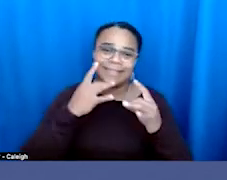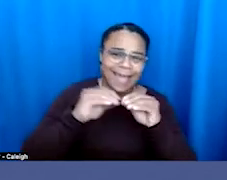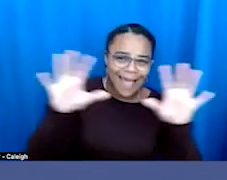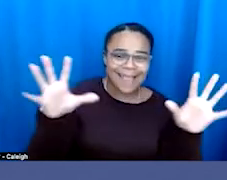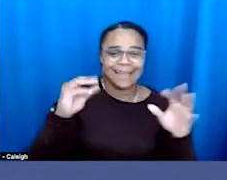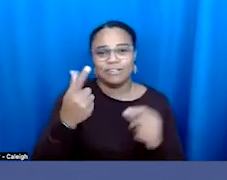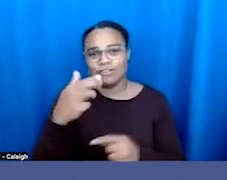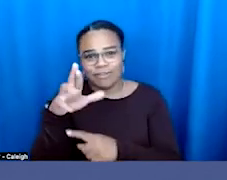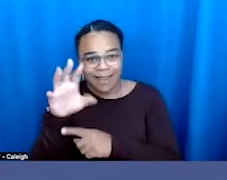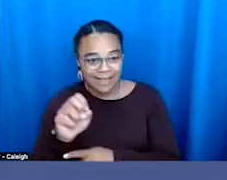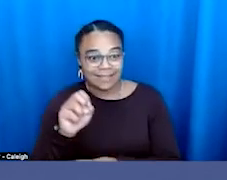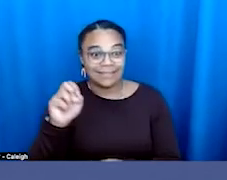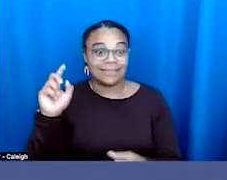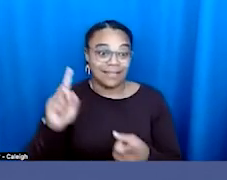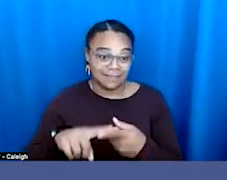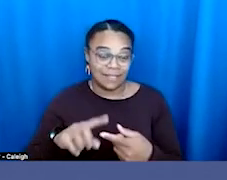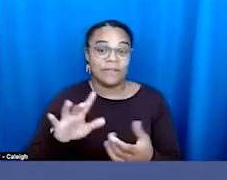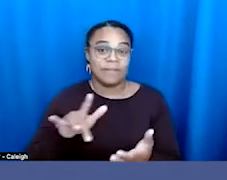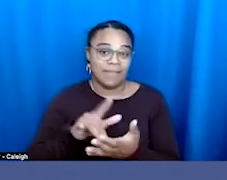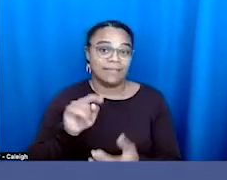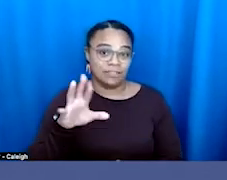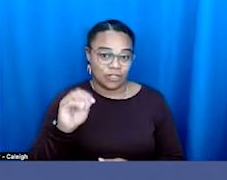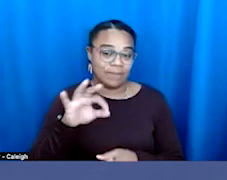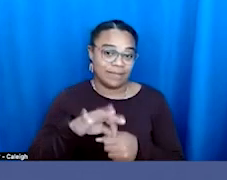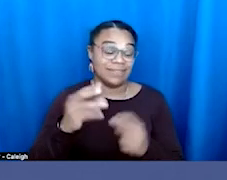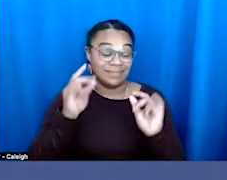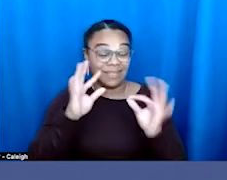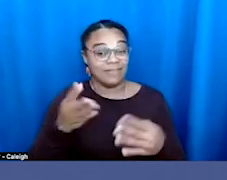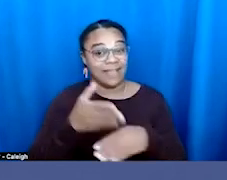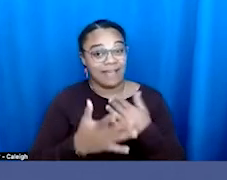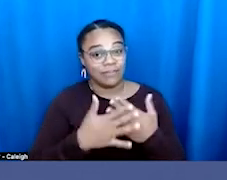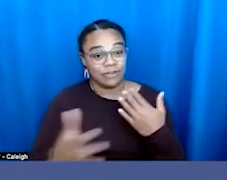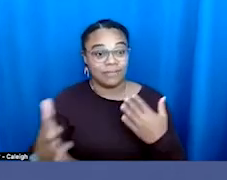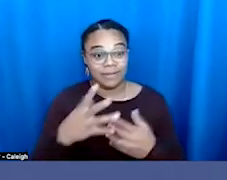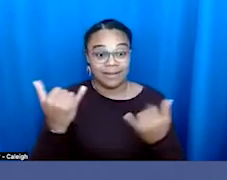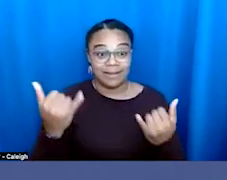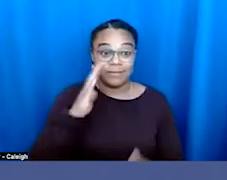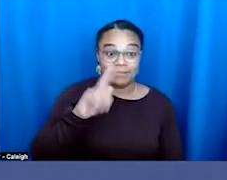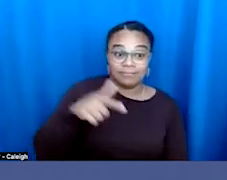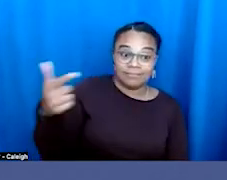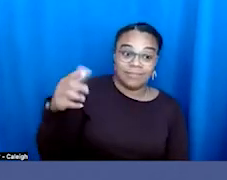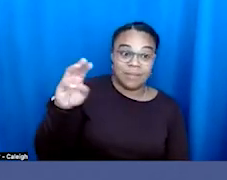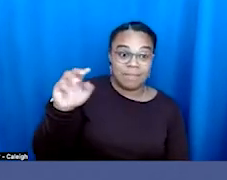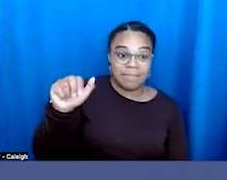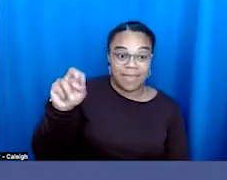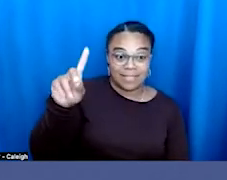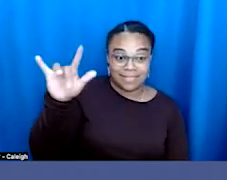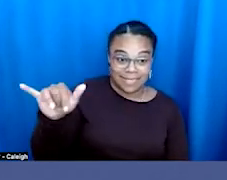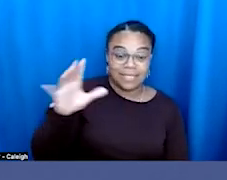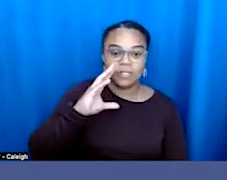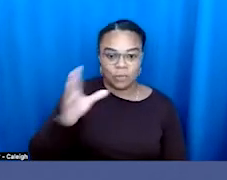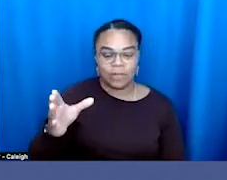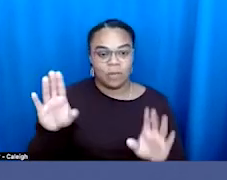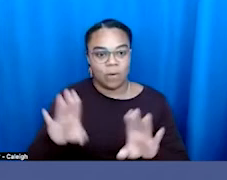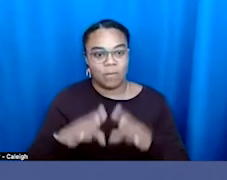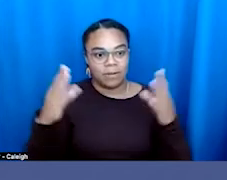leading up to the midterms and definitely after them. And with that, I will turn it over to Mandy, who is going to